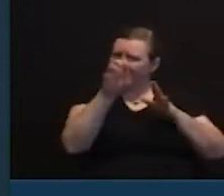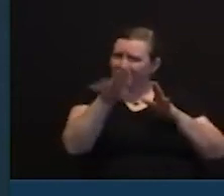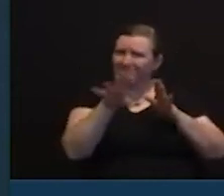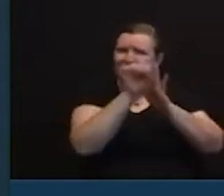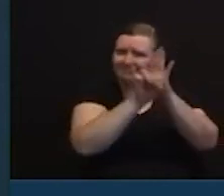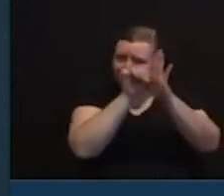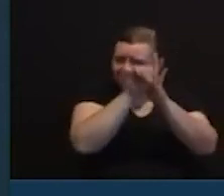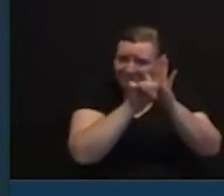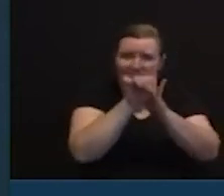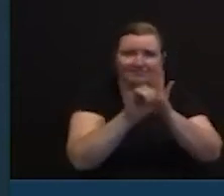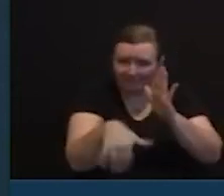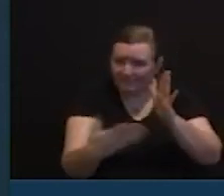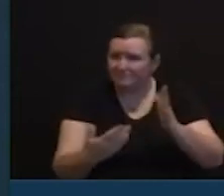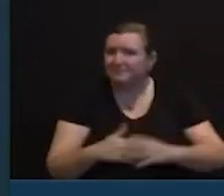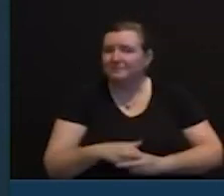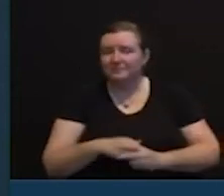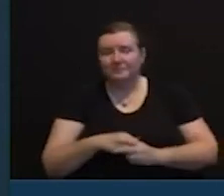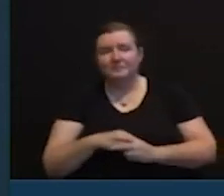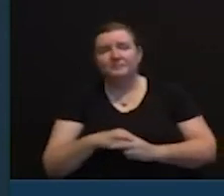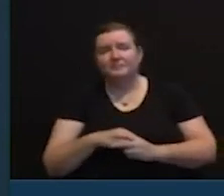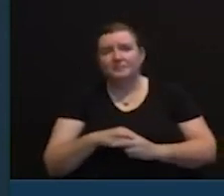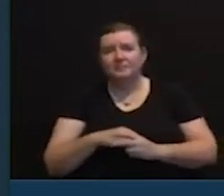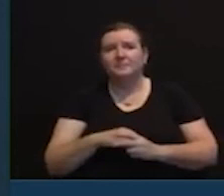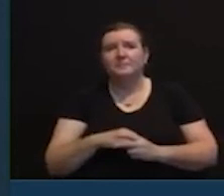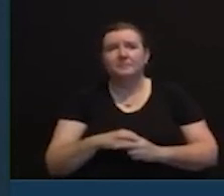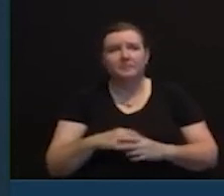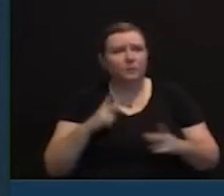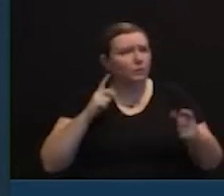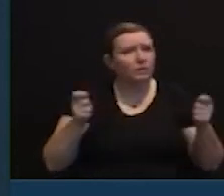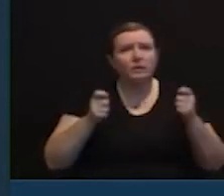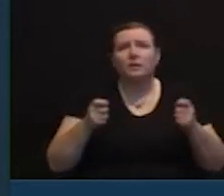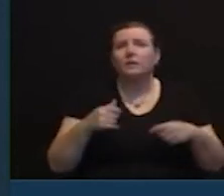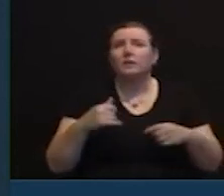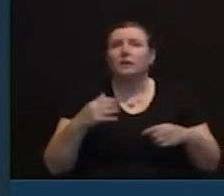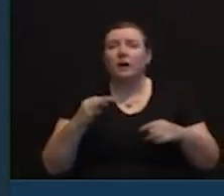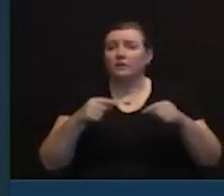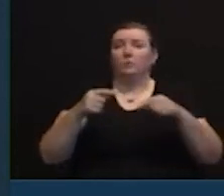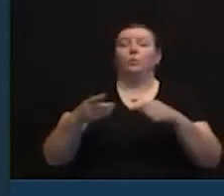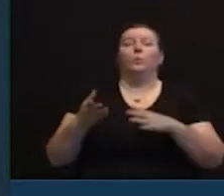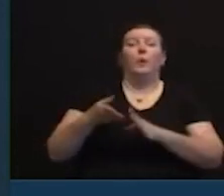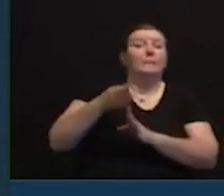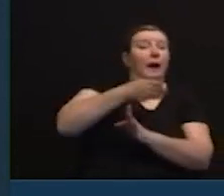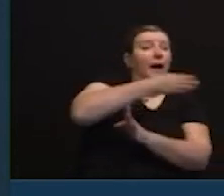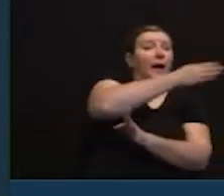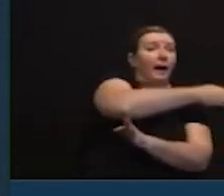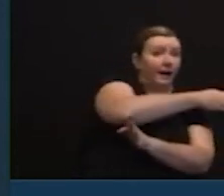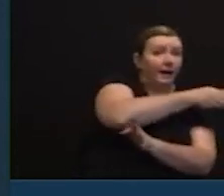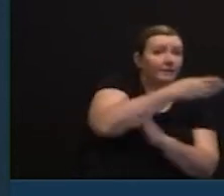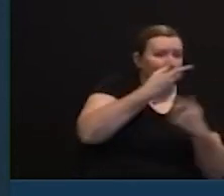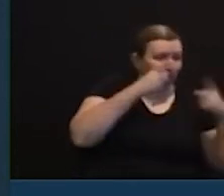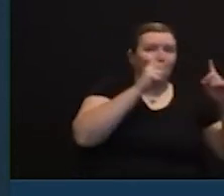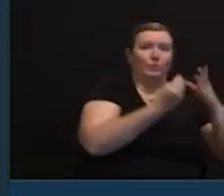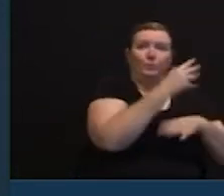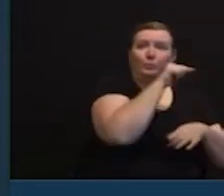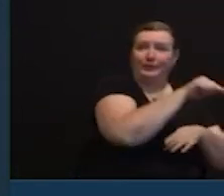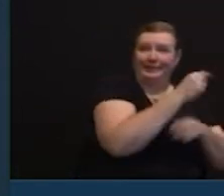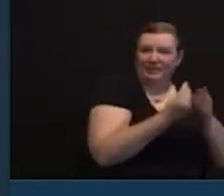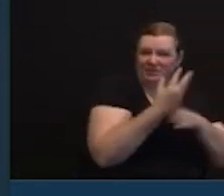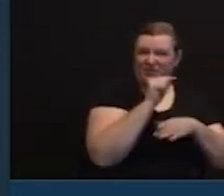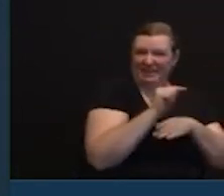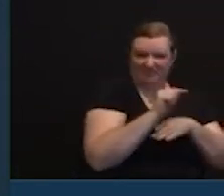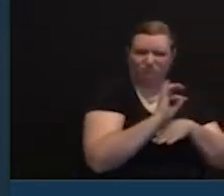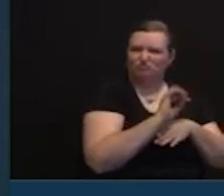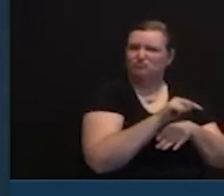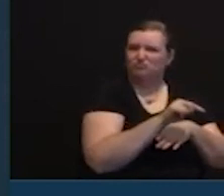spreading. We can get a hold of this if we can get back to what worked in the spring and stick to it. Especially with